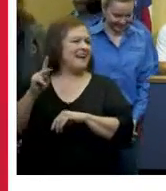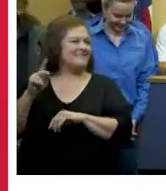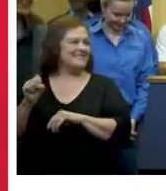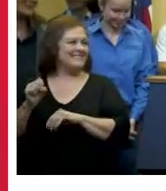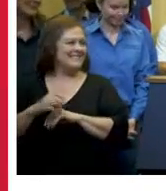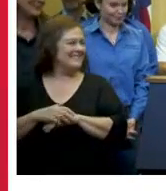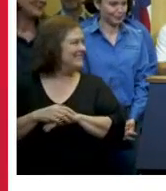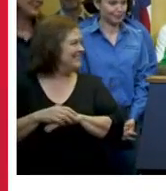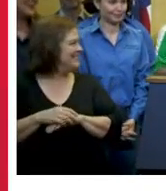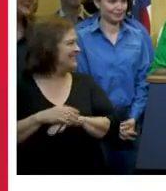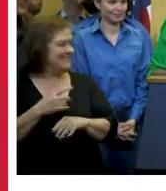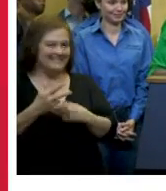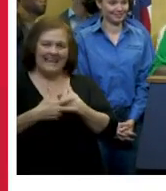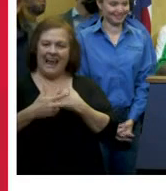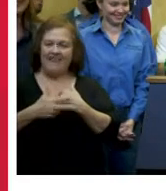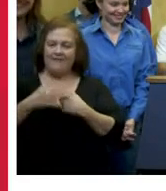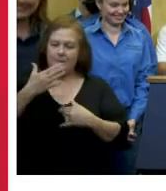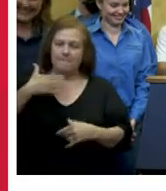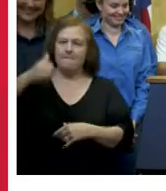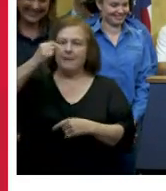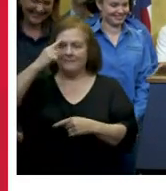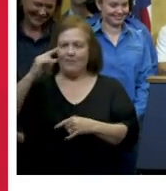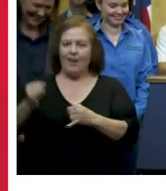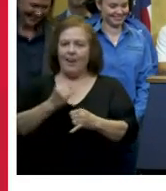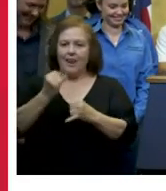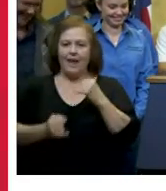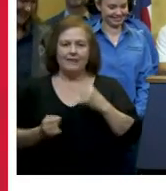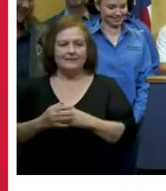well they saved the best for last that's right